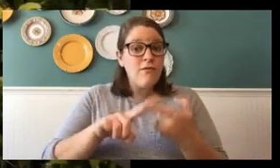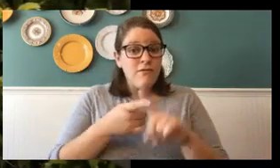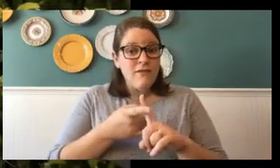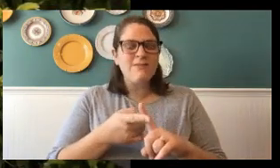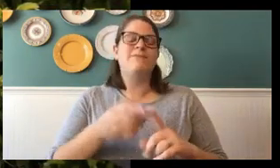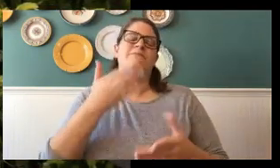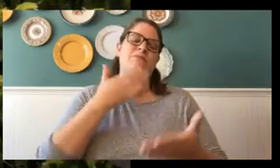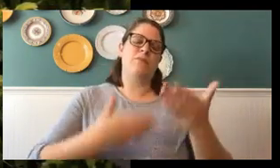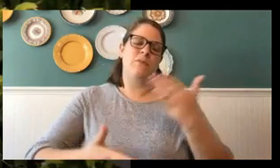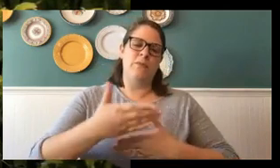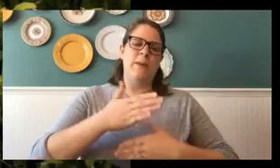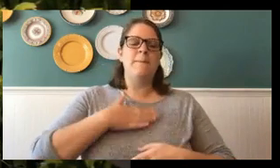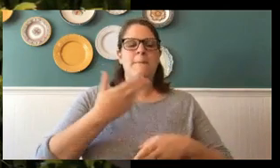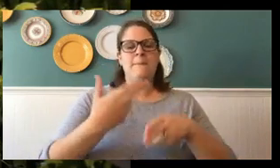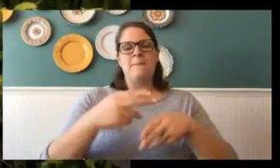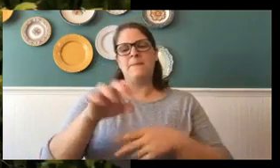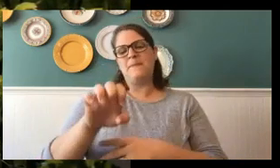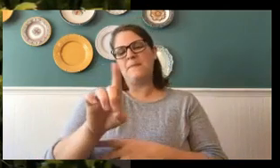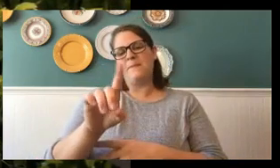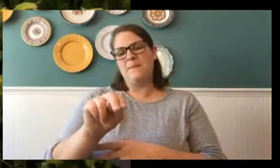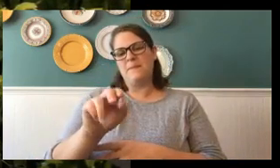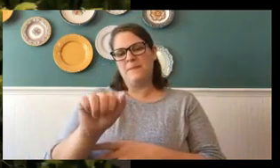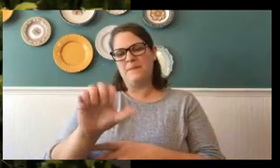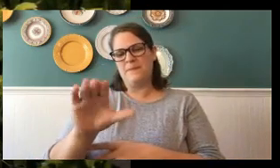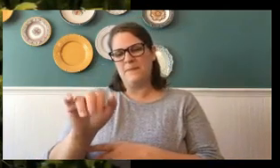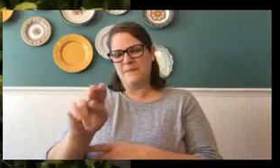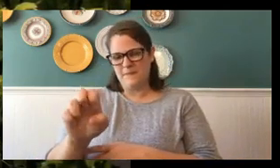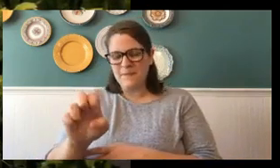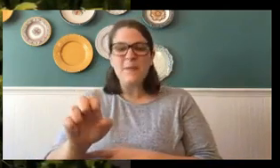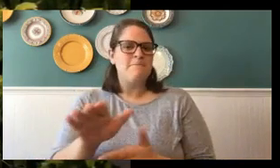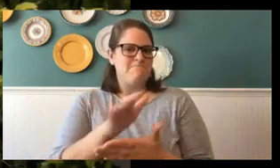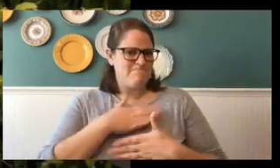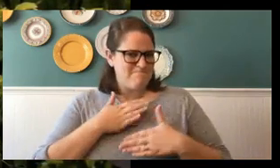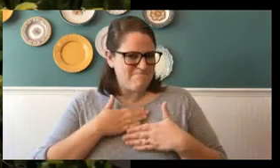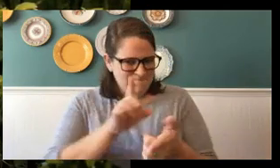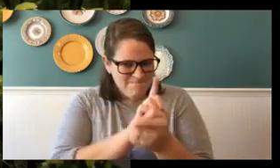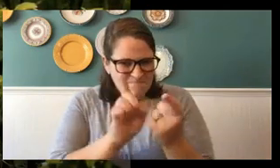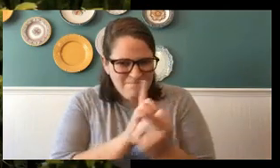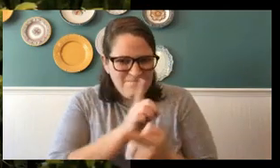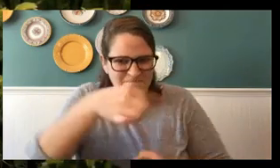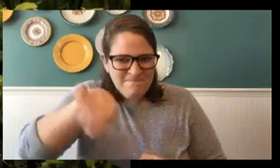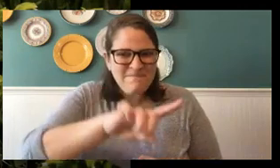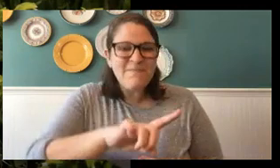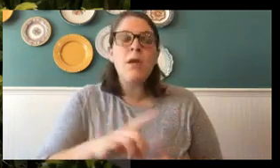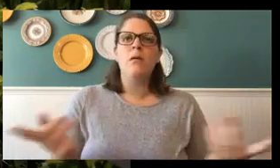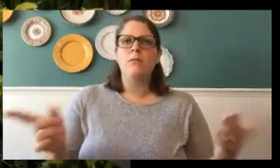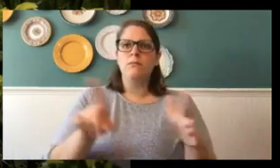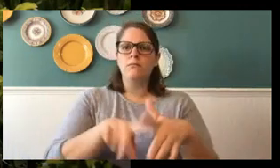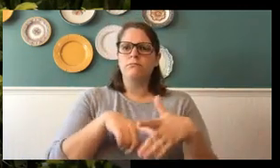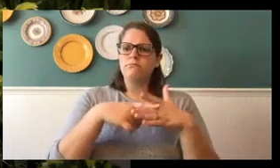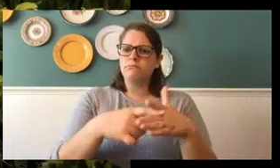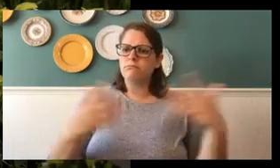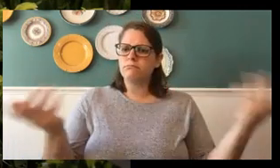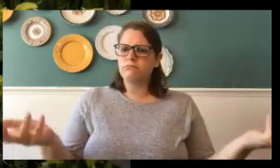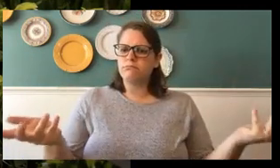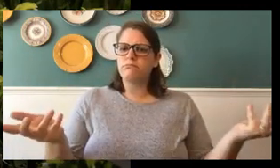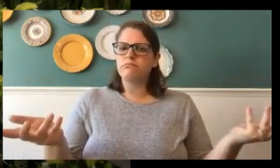morning. My name is Edna Kane, and I'm very pleased to meet you. Now, where do we begin? Where do we start?